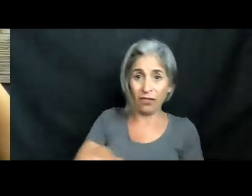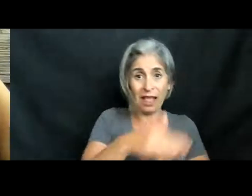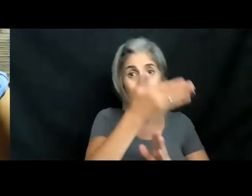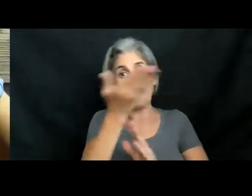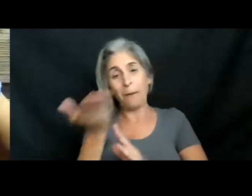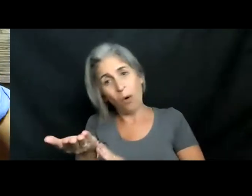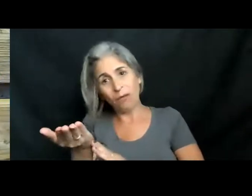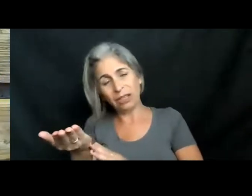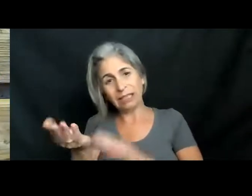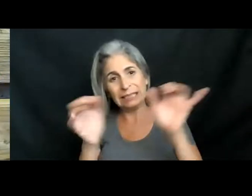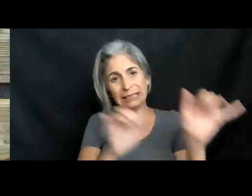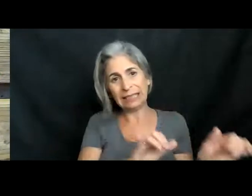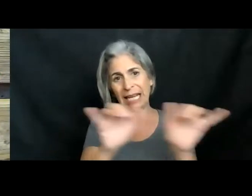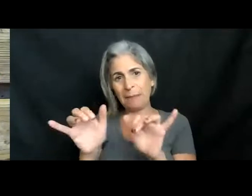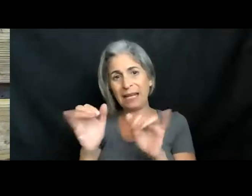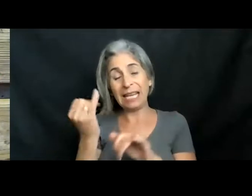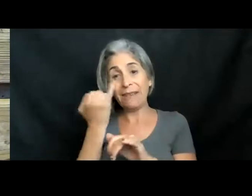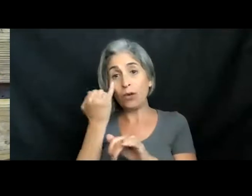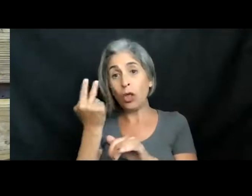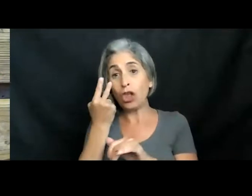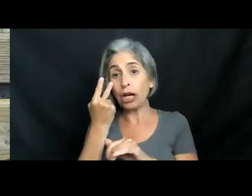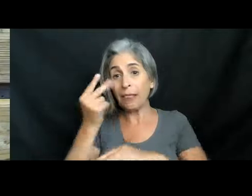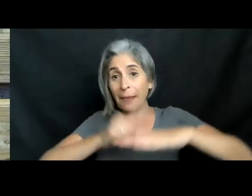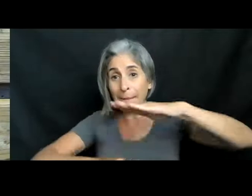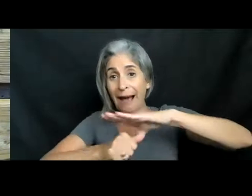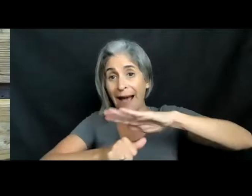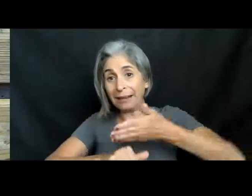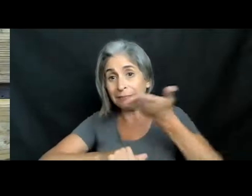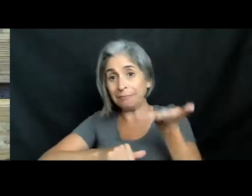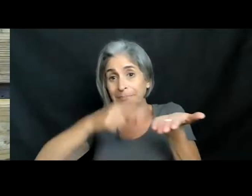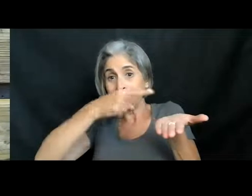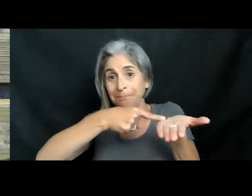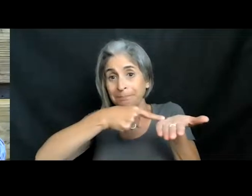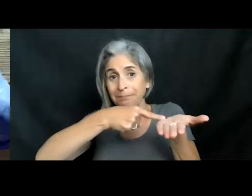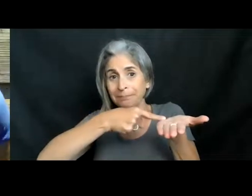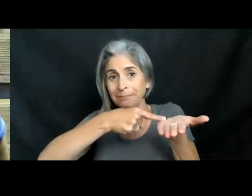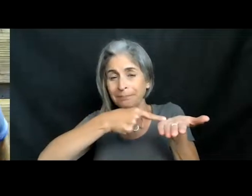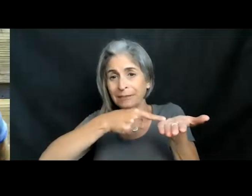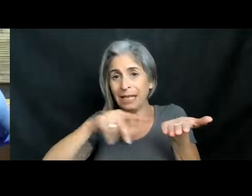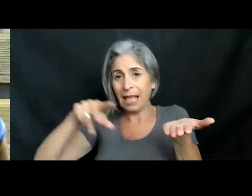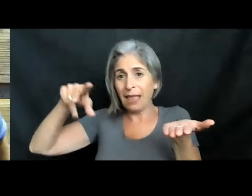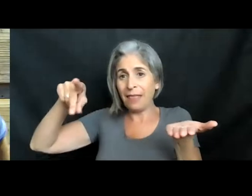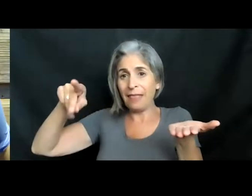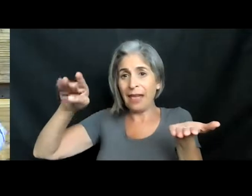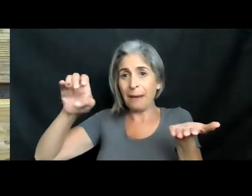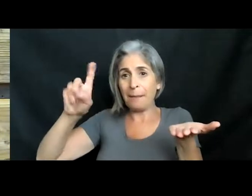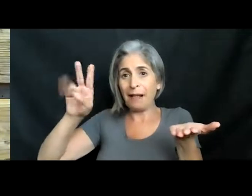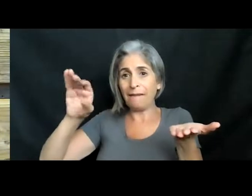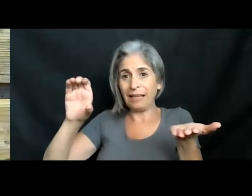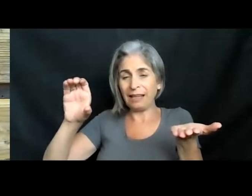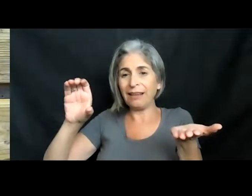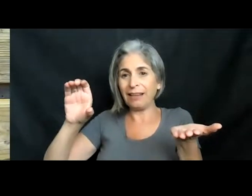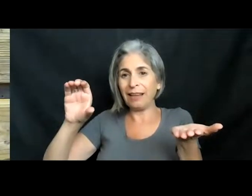on the other side. And then if you look at the bottom up here, right where that pelvic girdle was, that hard piece that I had to cut through